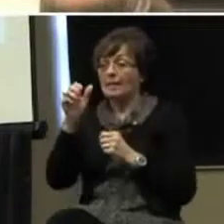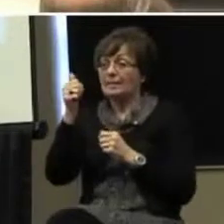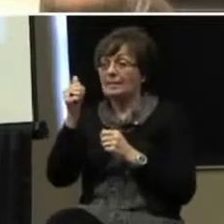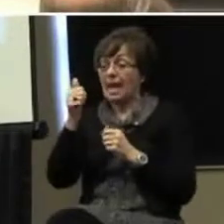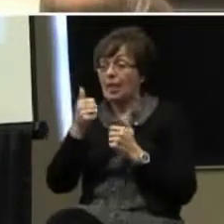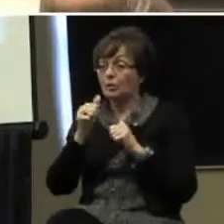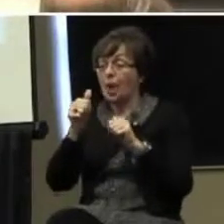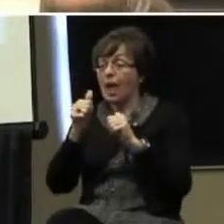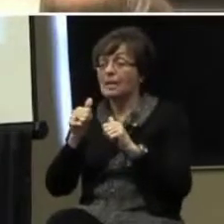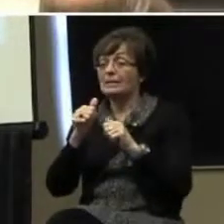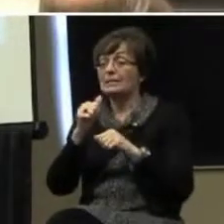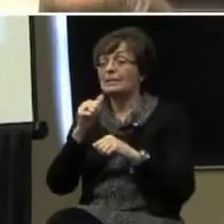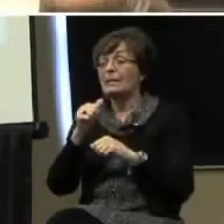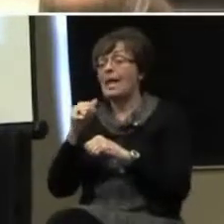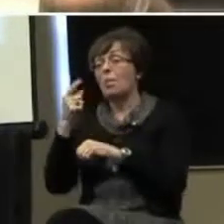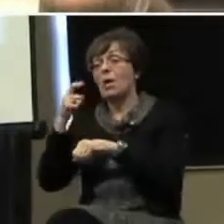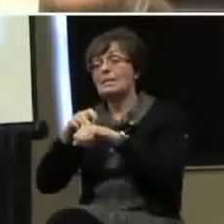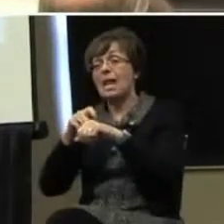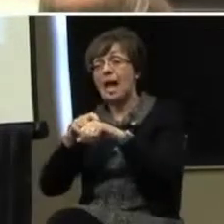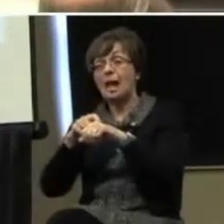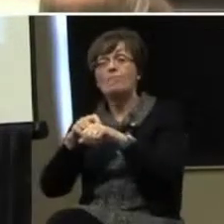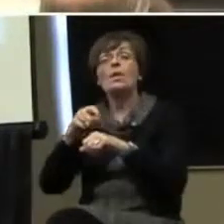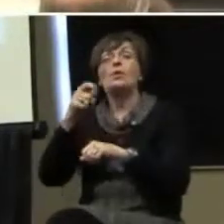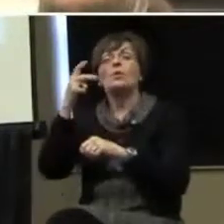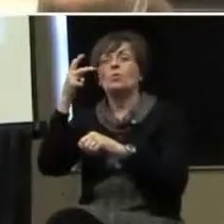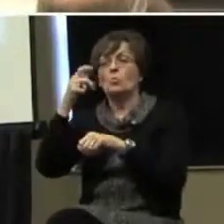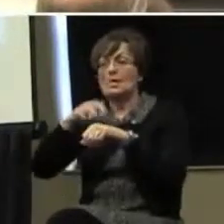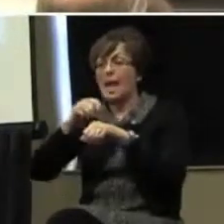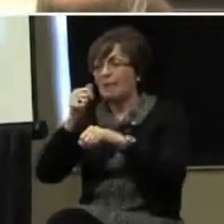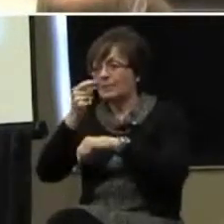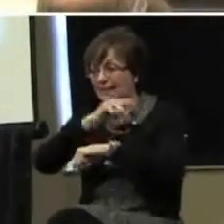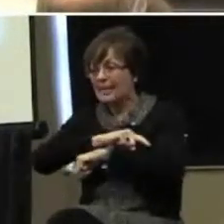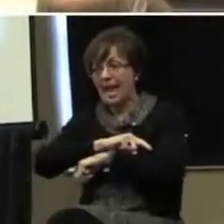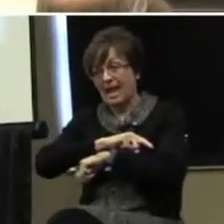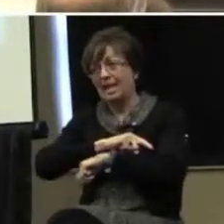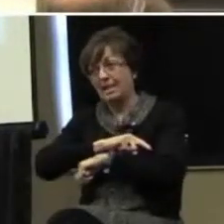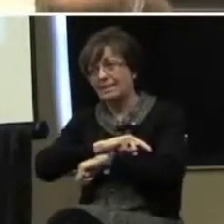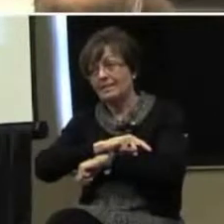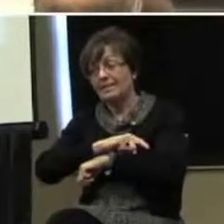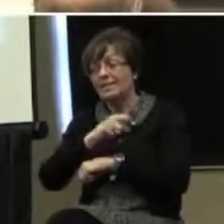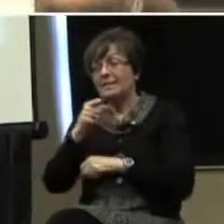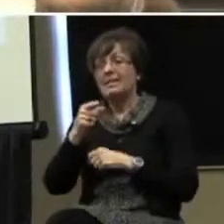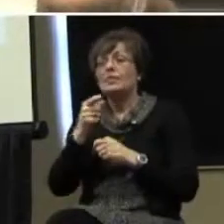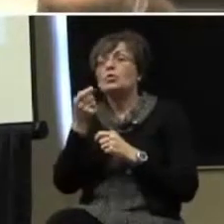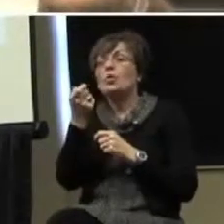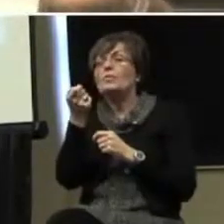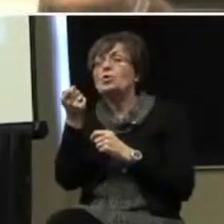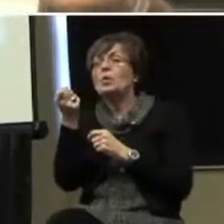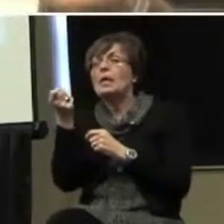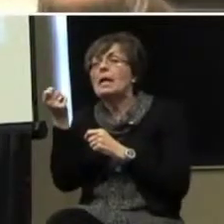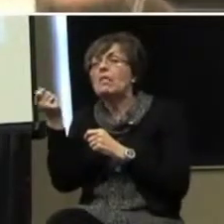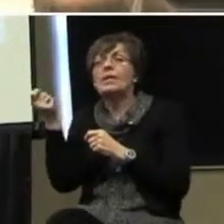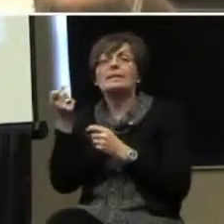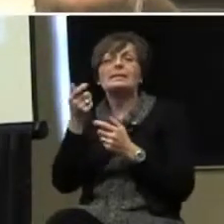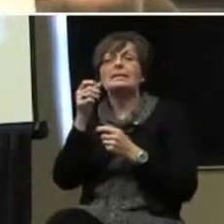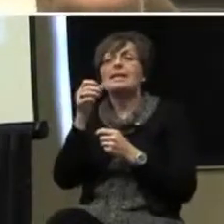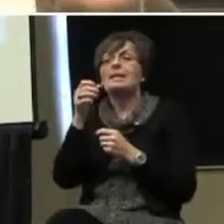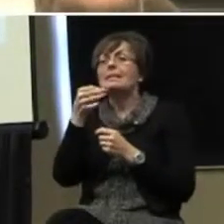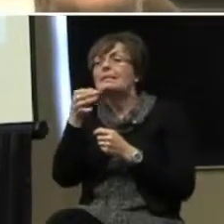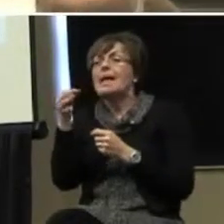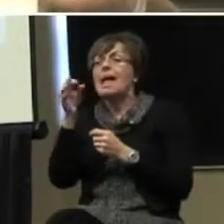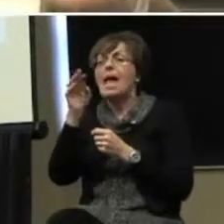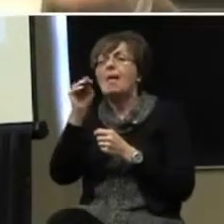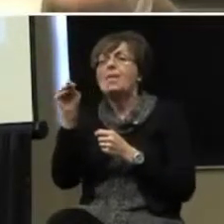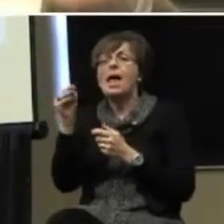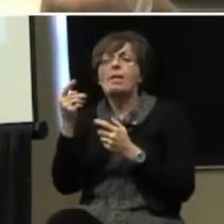get 10 trials in at a time, three times a day of doing this, that's what you're going to need to do. Little things, little M&Ms,